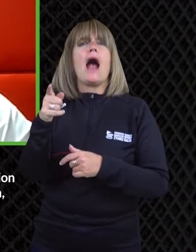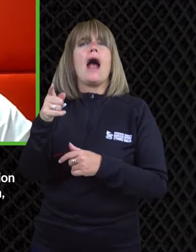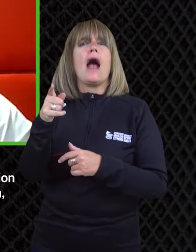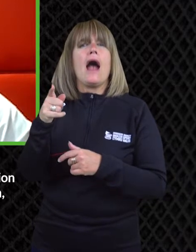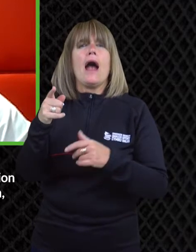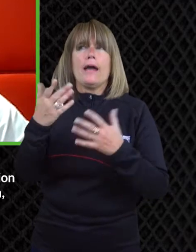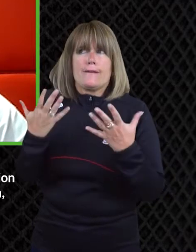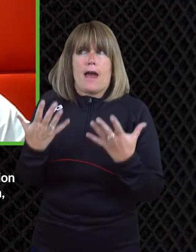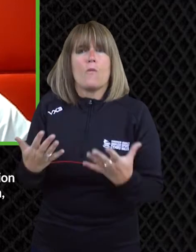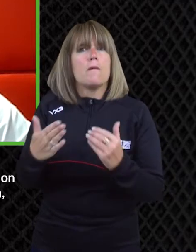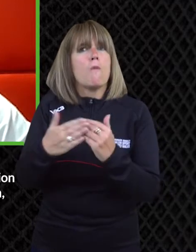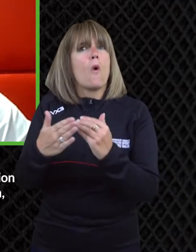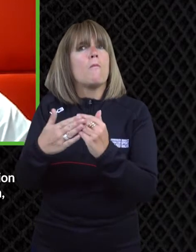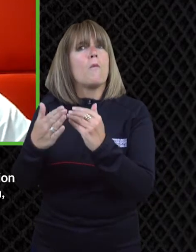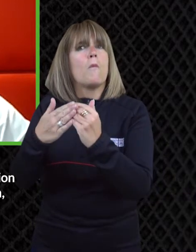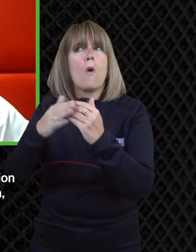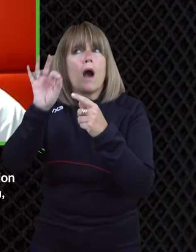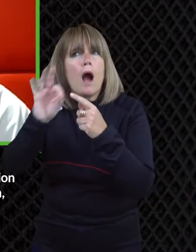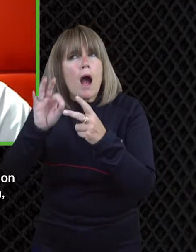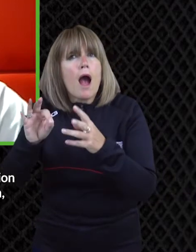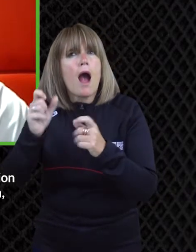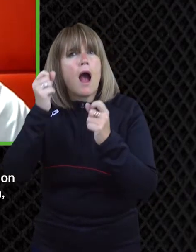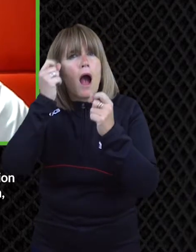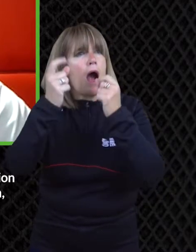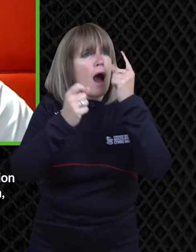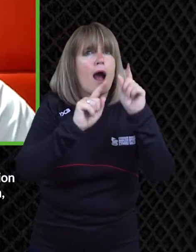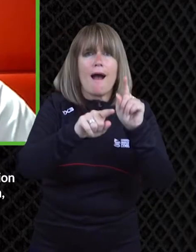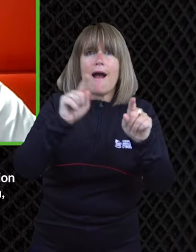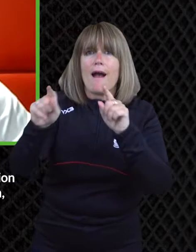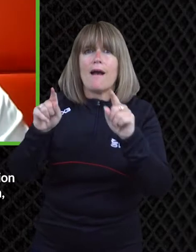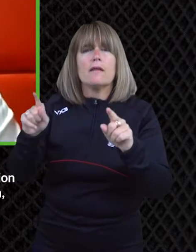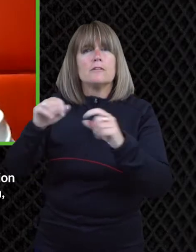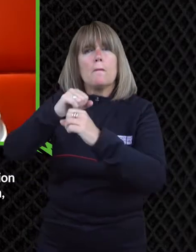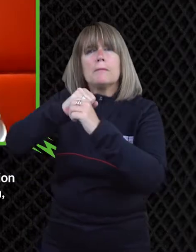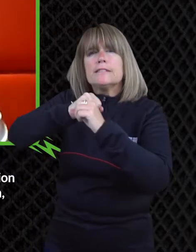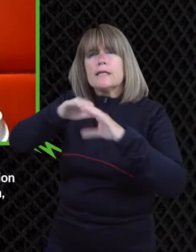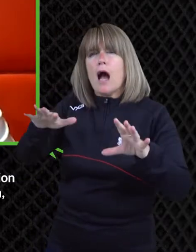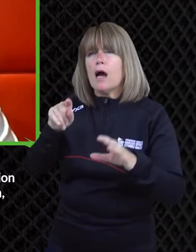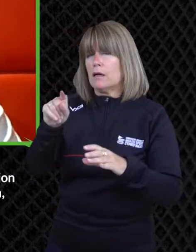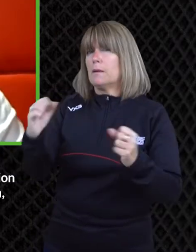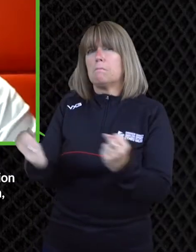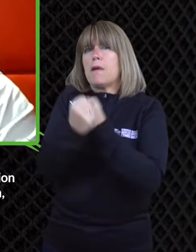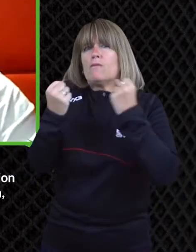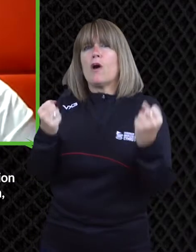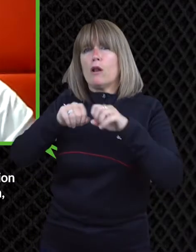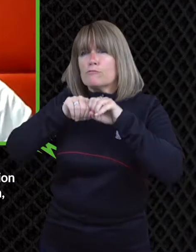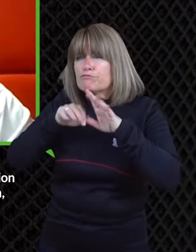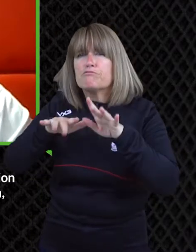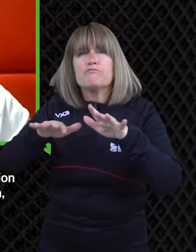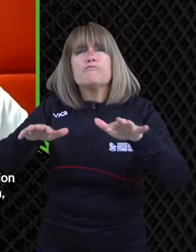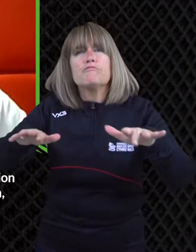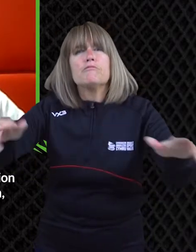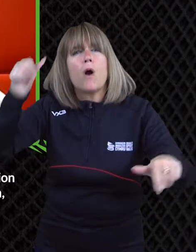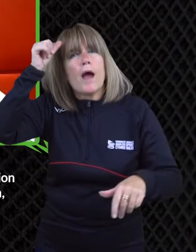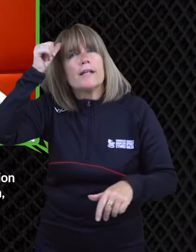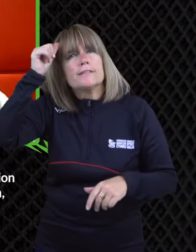various factors um so i think the media definitely does have a role to play and i know going back to the classification question